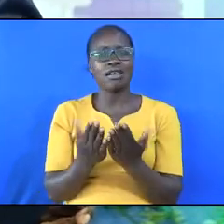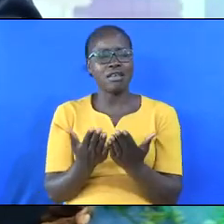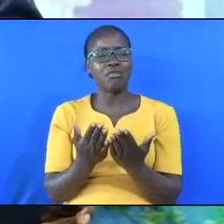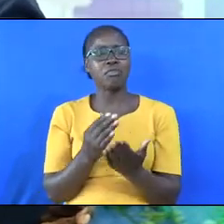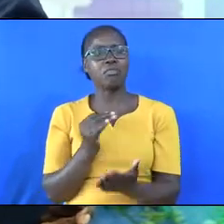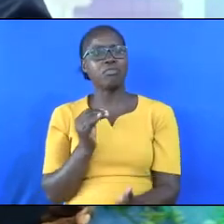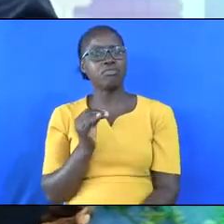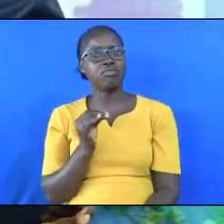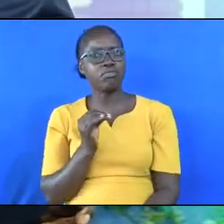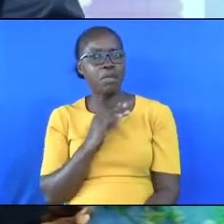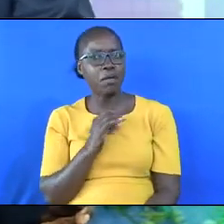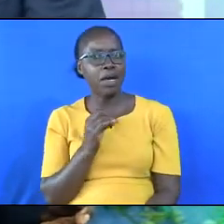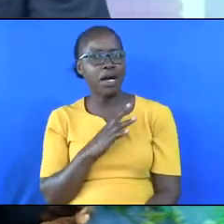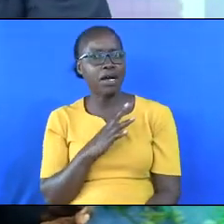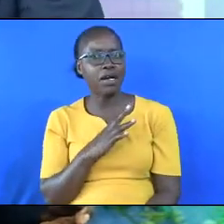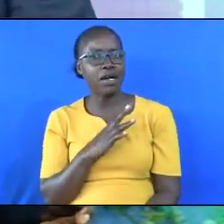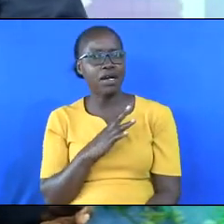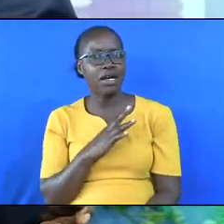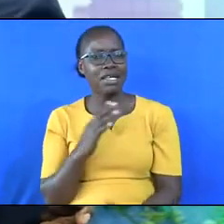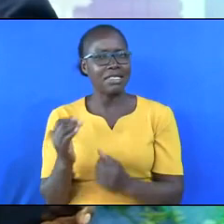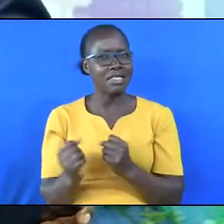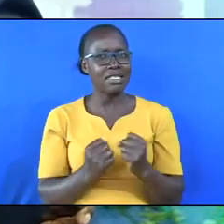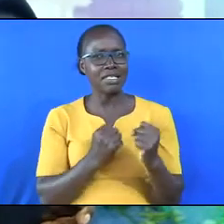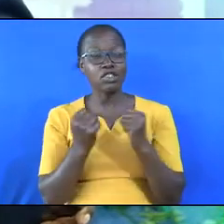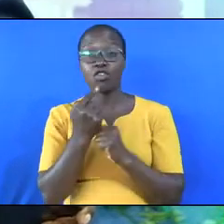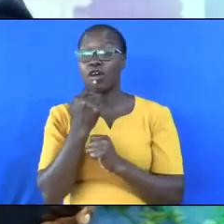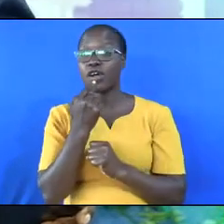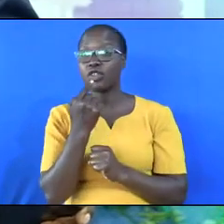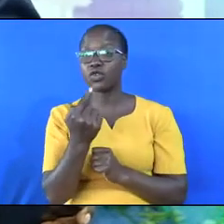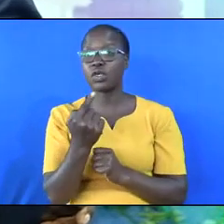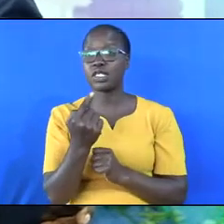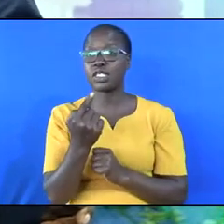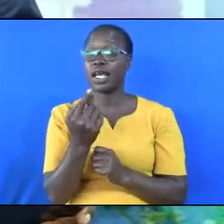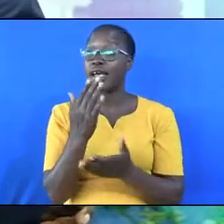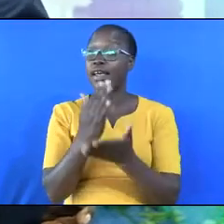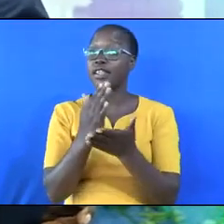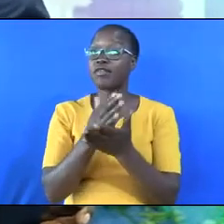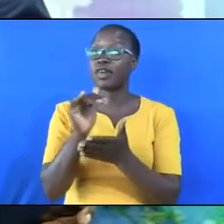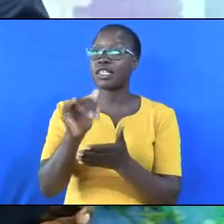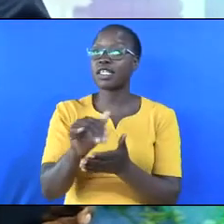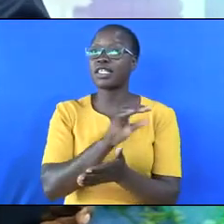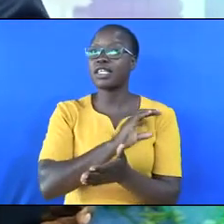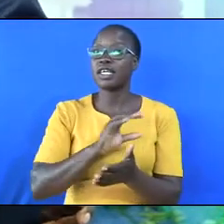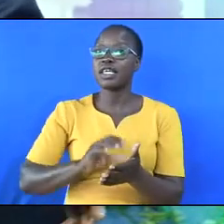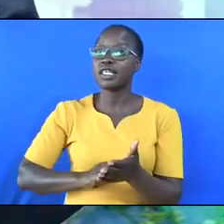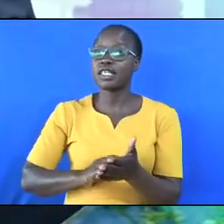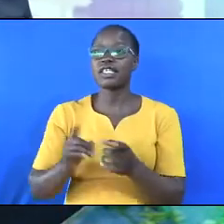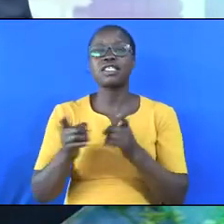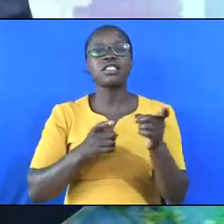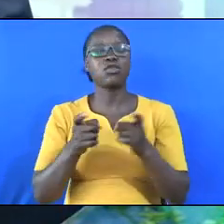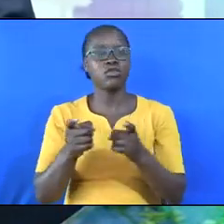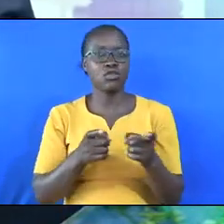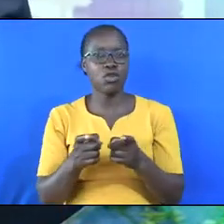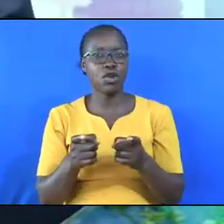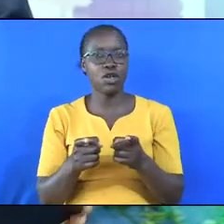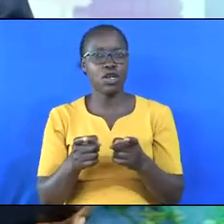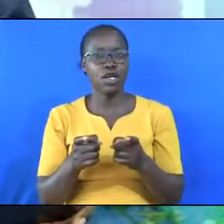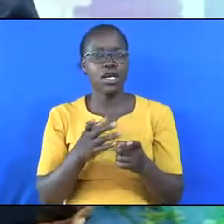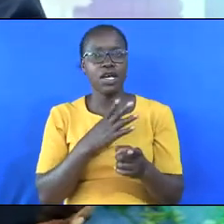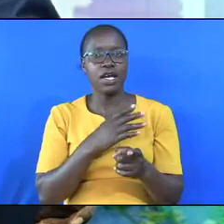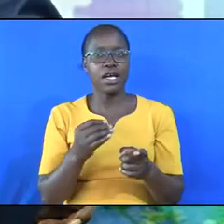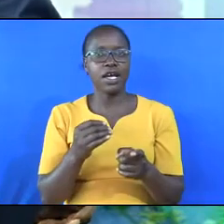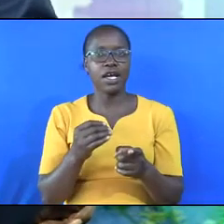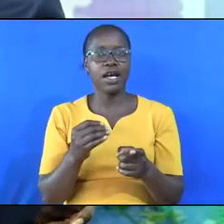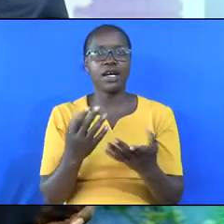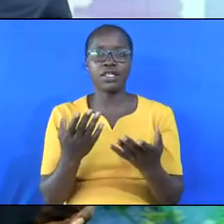in our world, there's a strong reassurance in the fact that Christ is in control. And